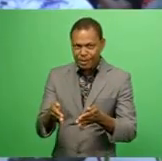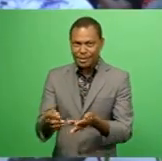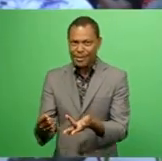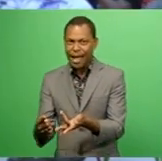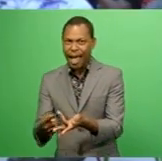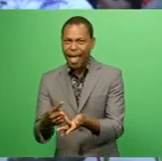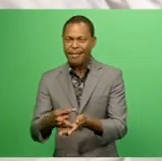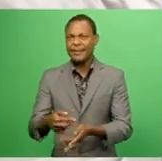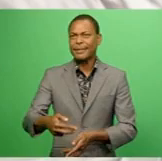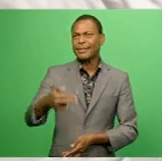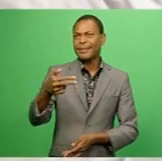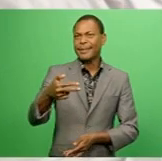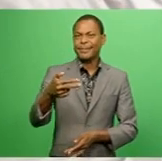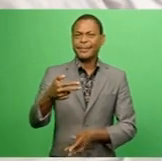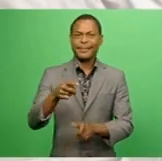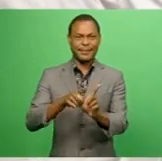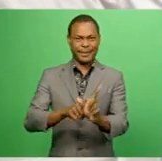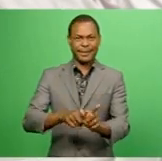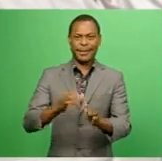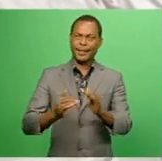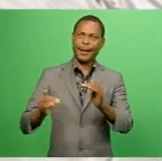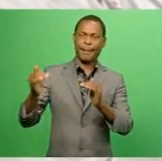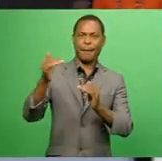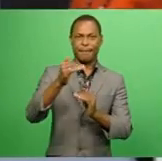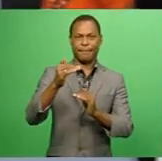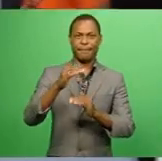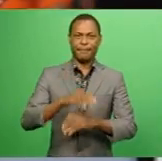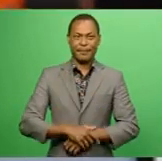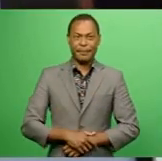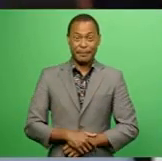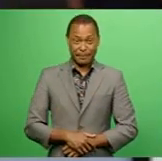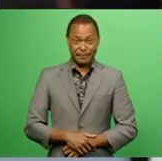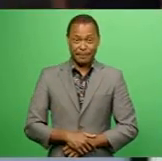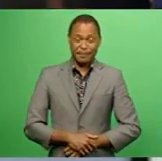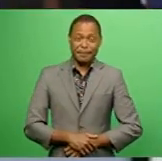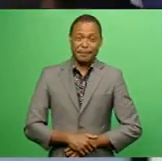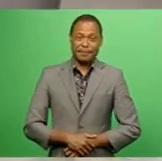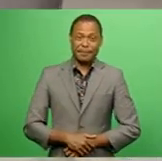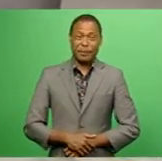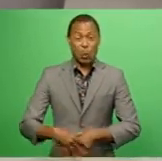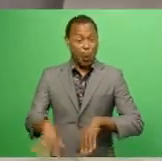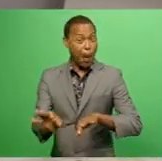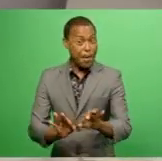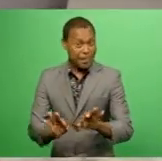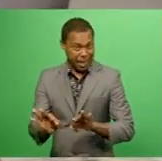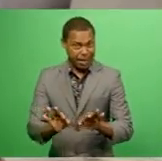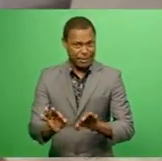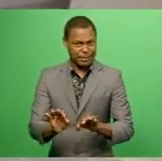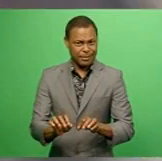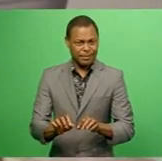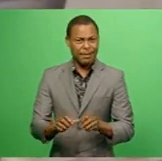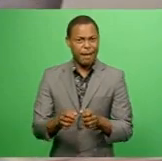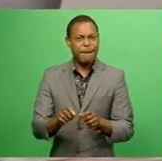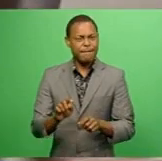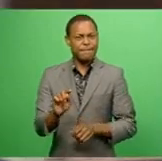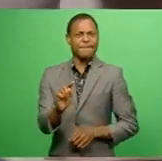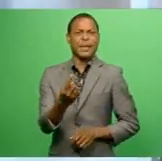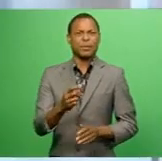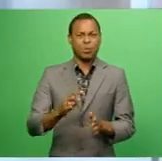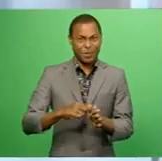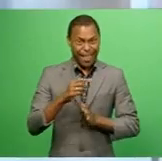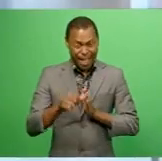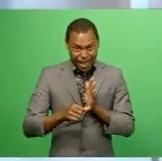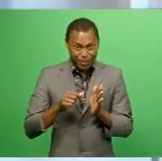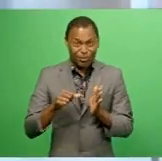are 18 years and above. We will begin as planned with 18 and above, and as more evidence comes through,